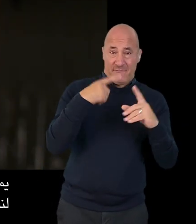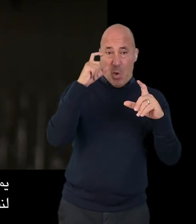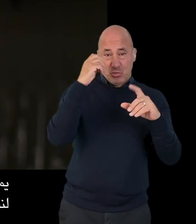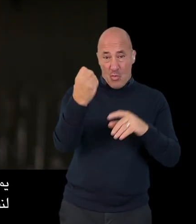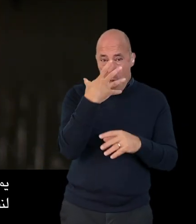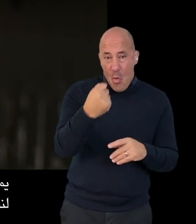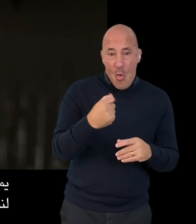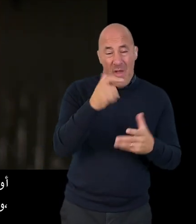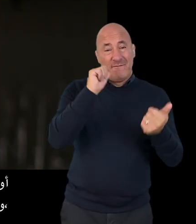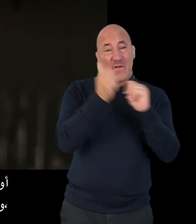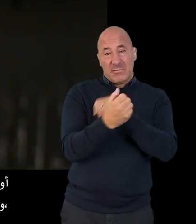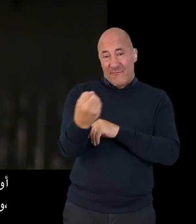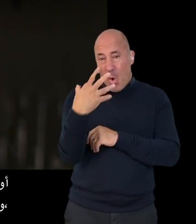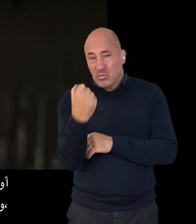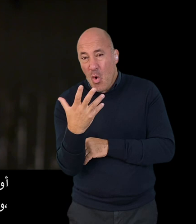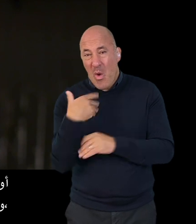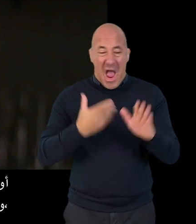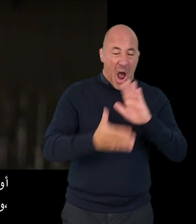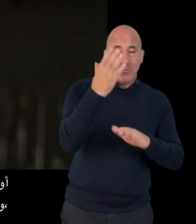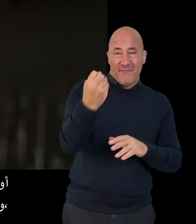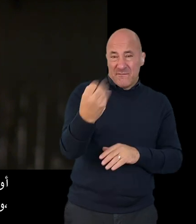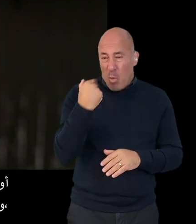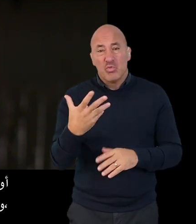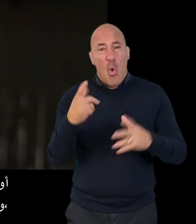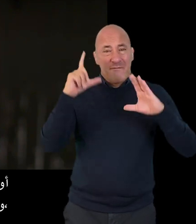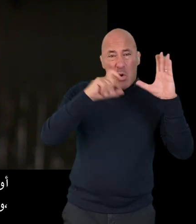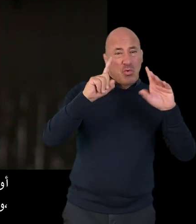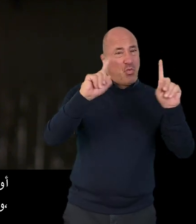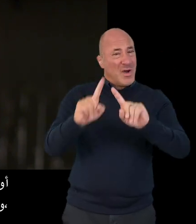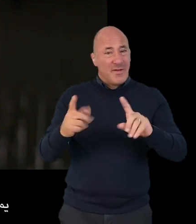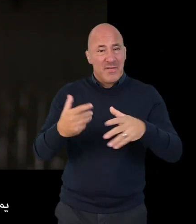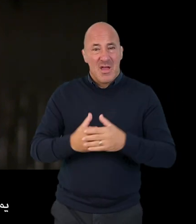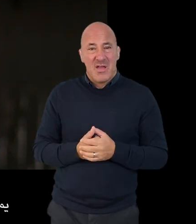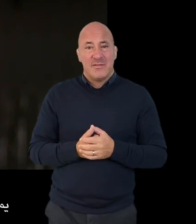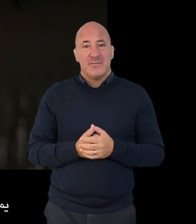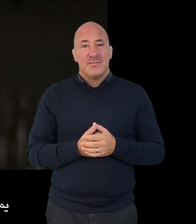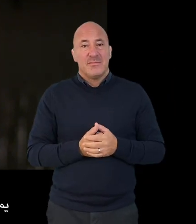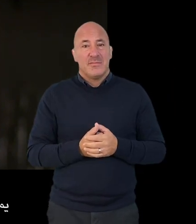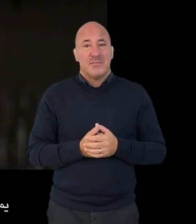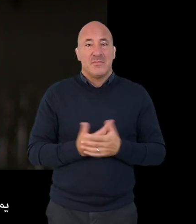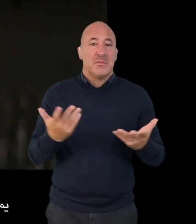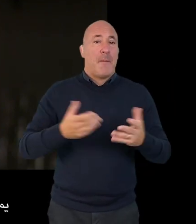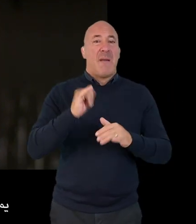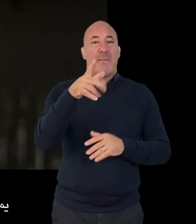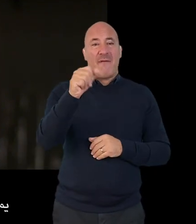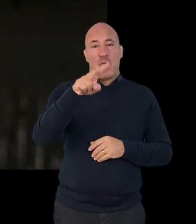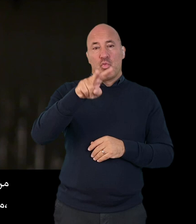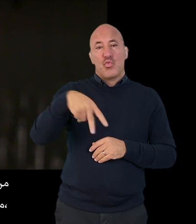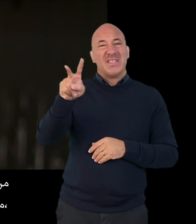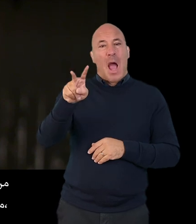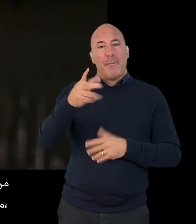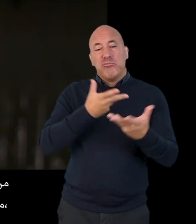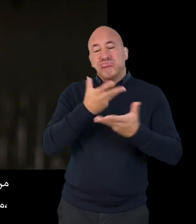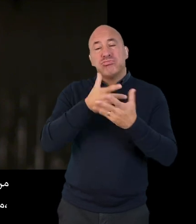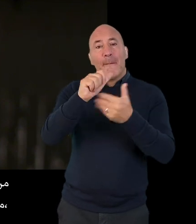yourself in the UK or with friends and going out together etc. You can submit screenshots of